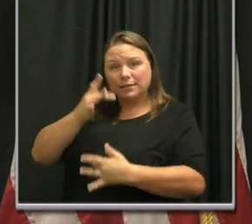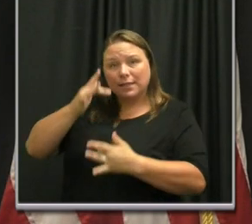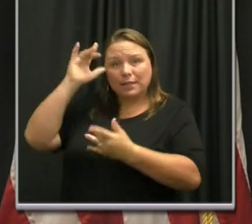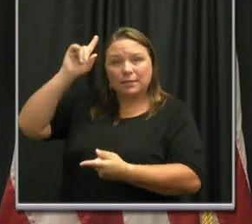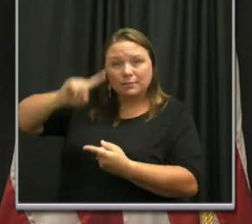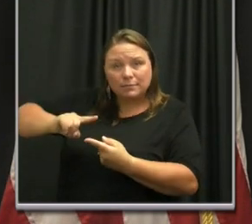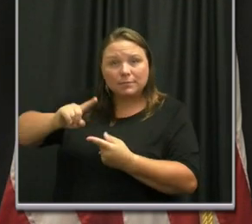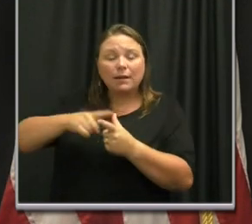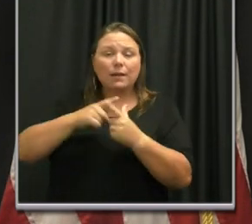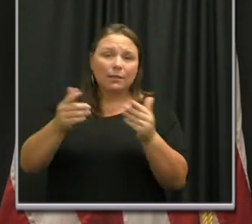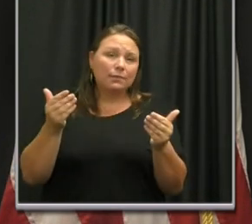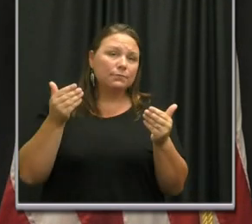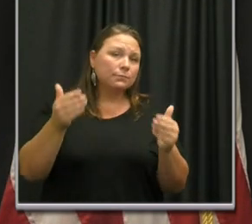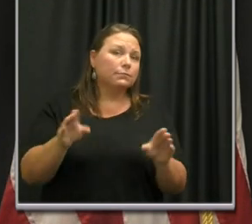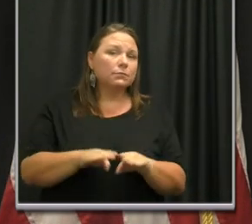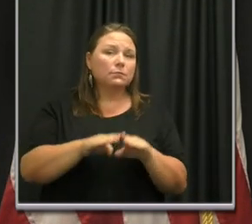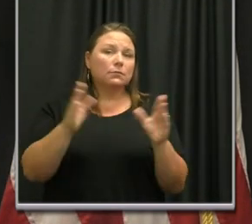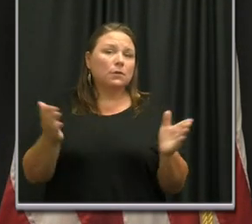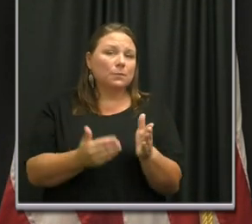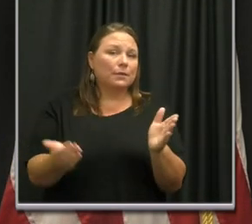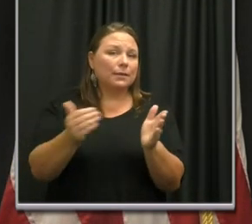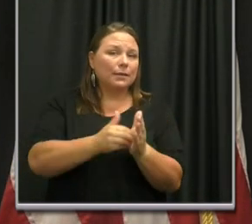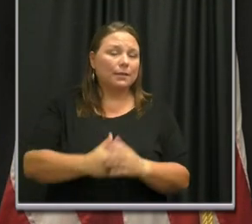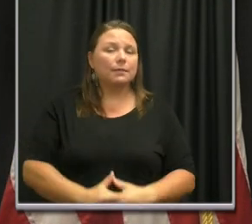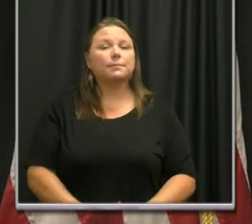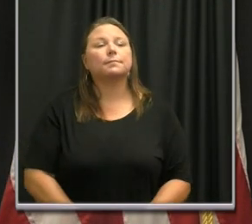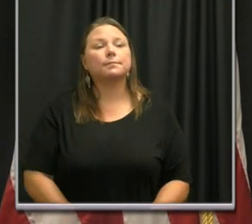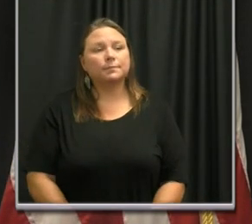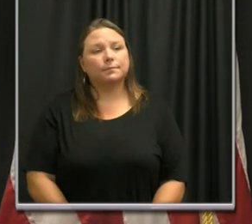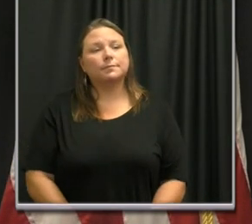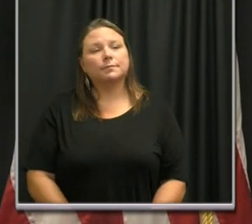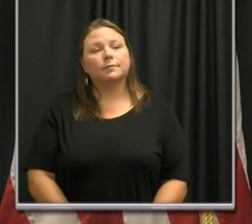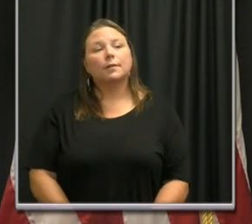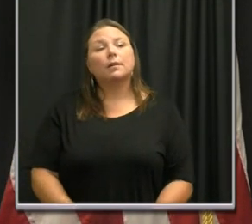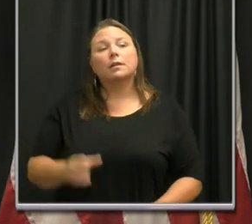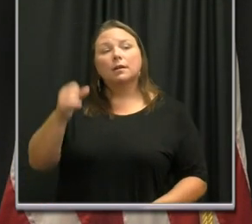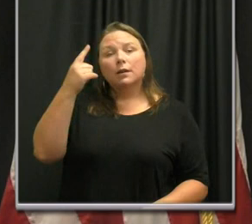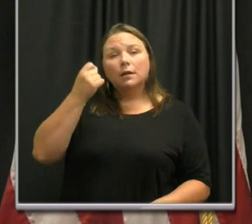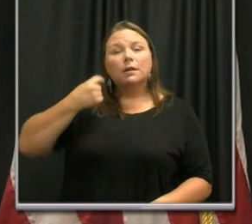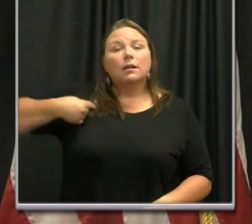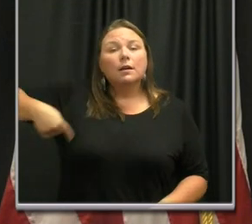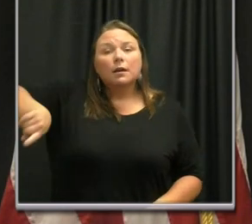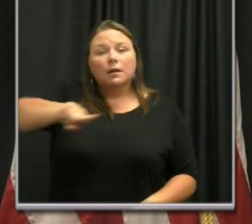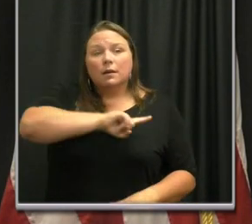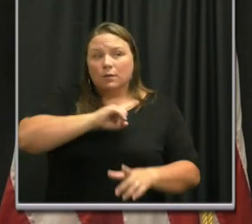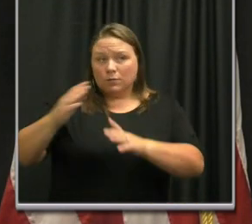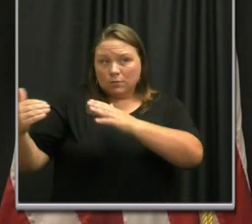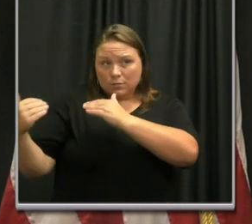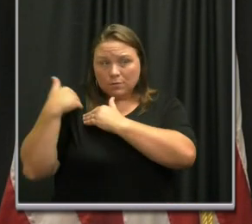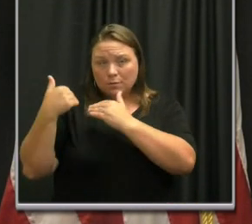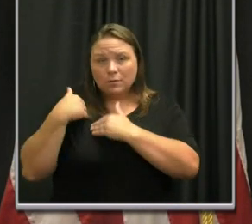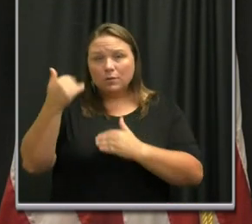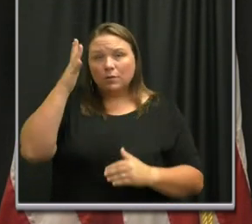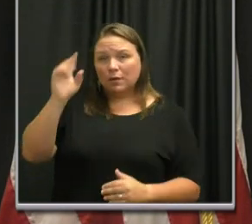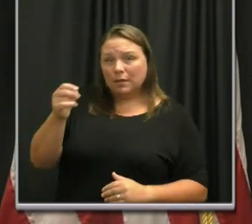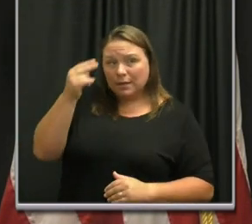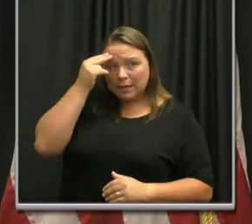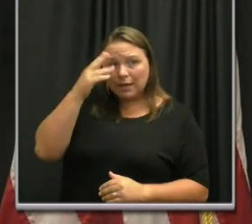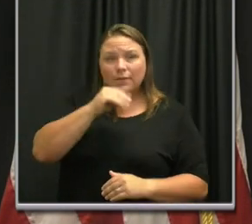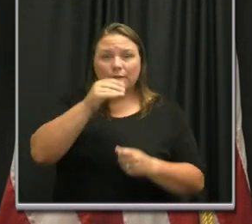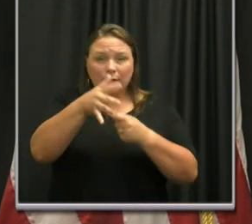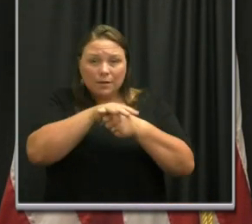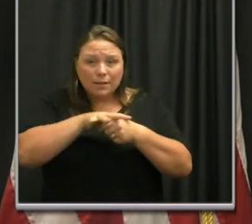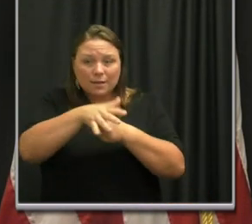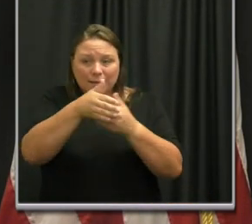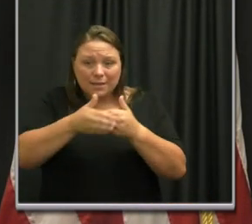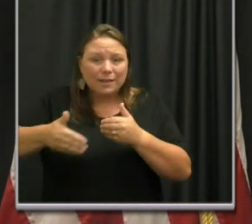be able to move forward on our roadmap to reopen Nashville. Ultimately, it's our responsibility as Nashvilleians and neighbors